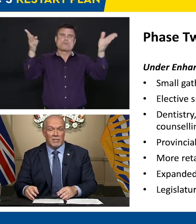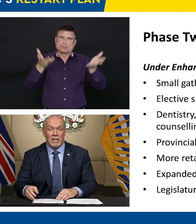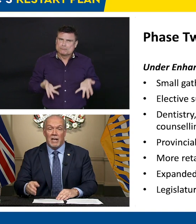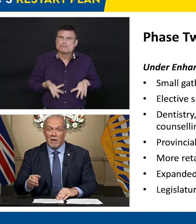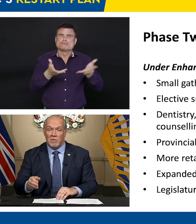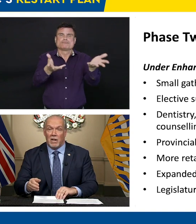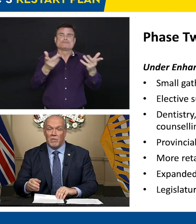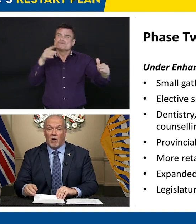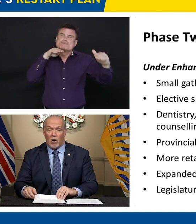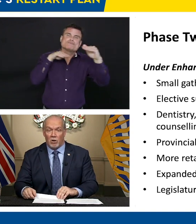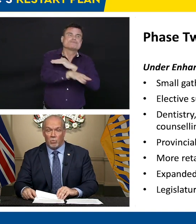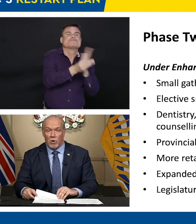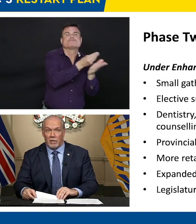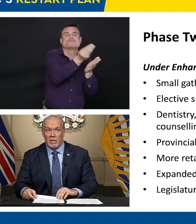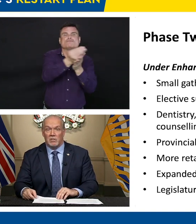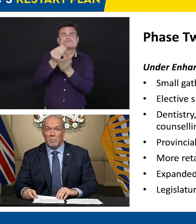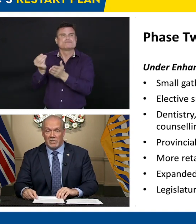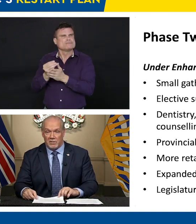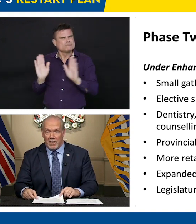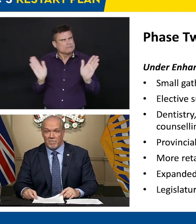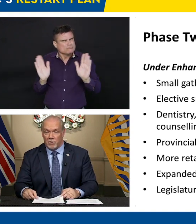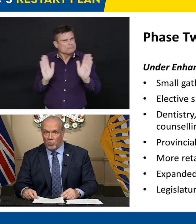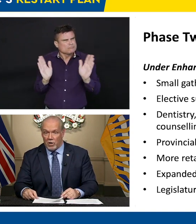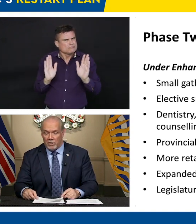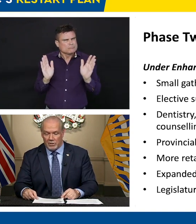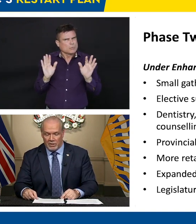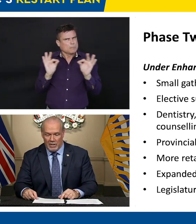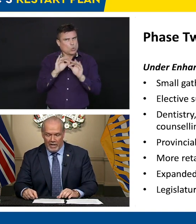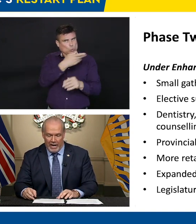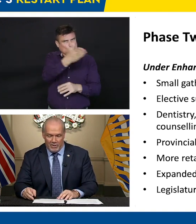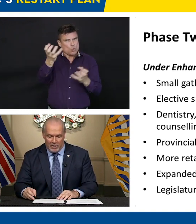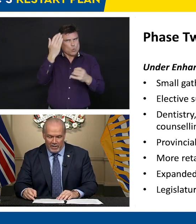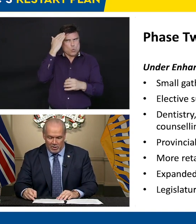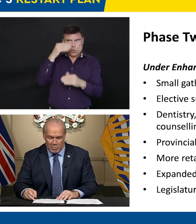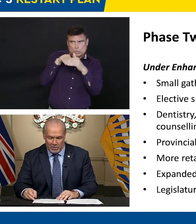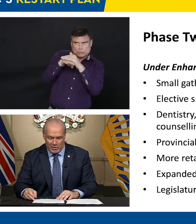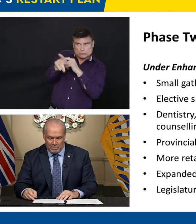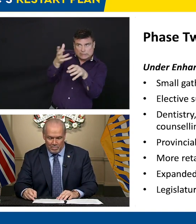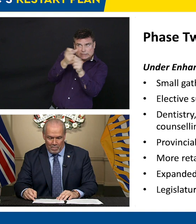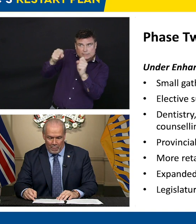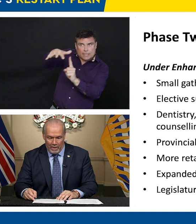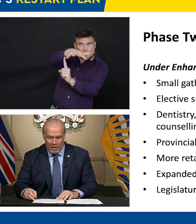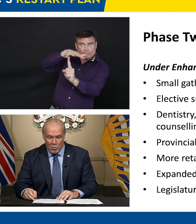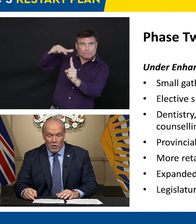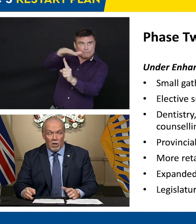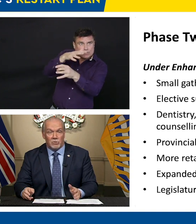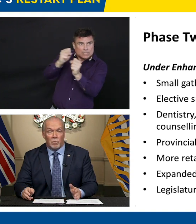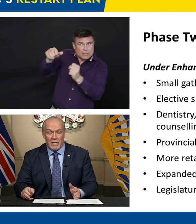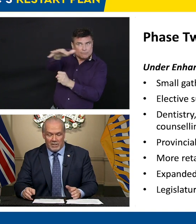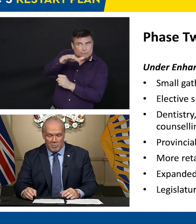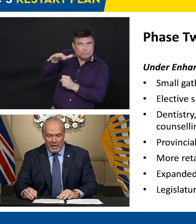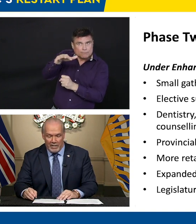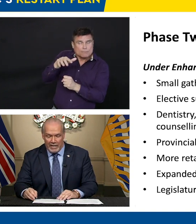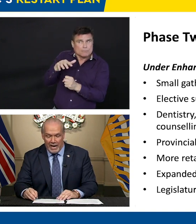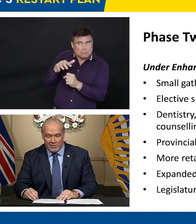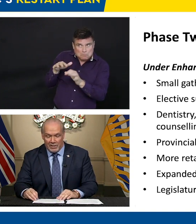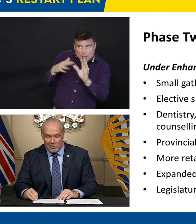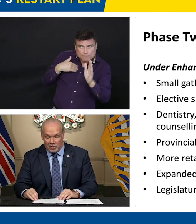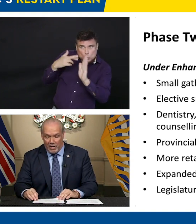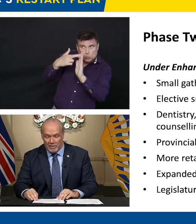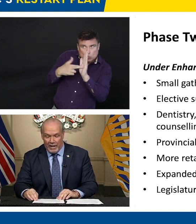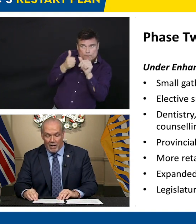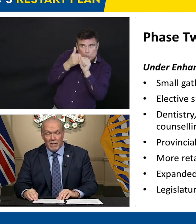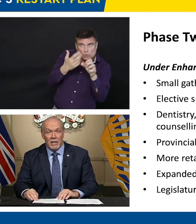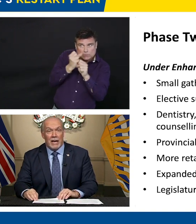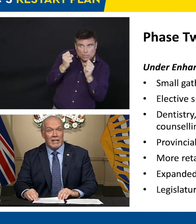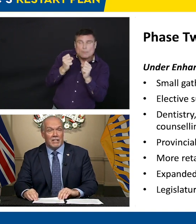patronizing have done the hard work to be safe for their workers and their customers. We'll also be expanding access